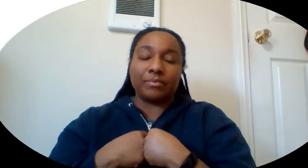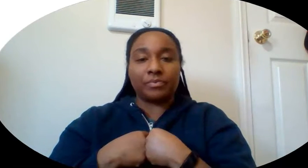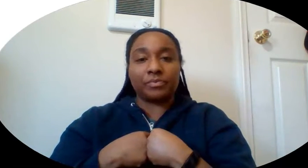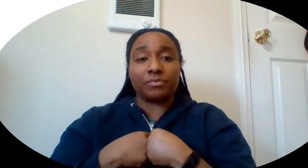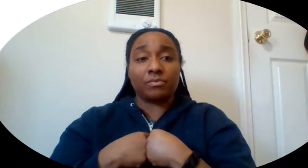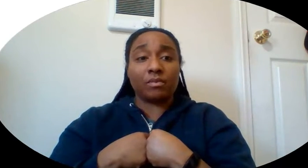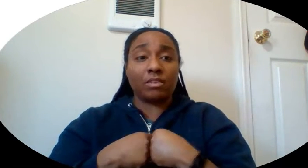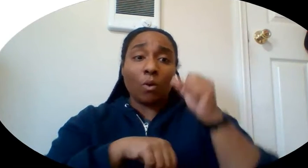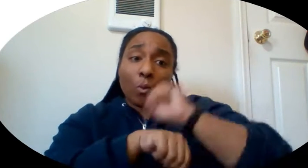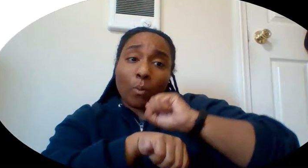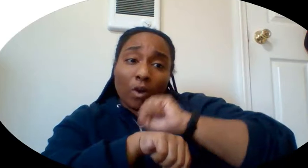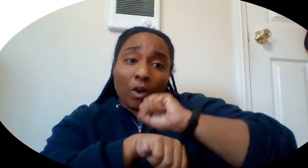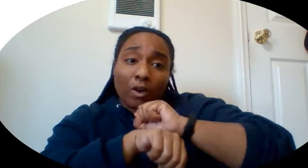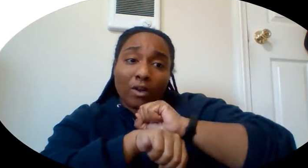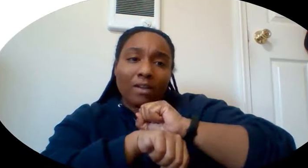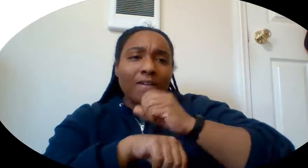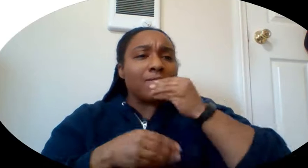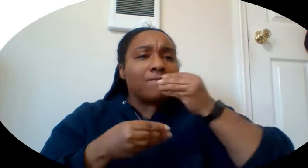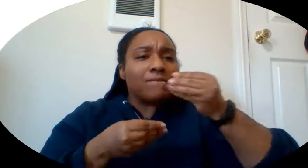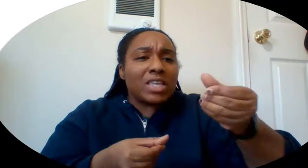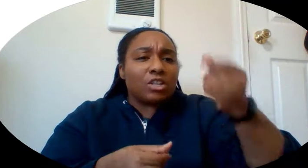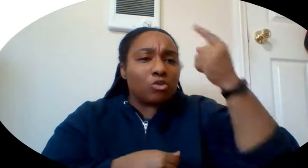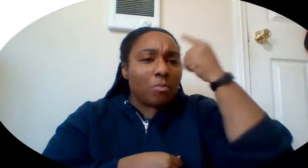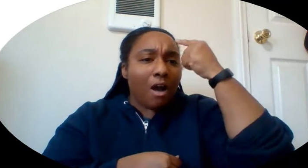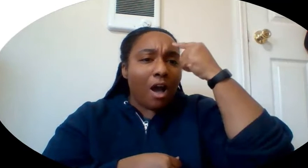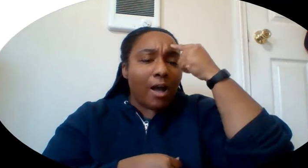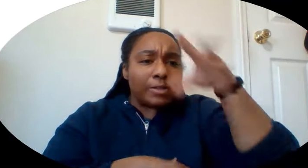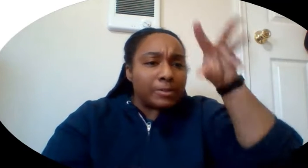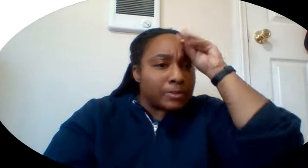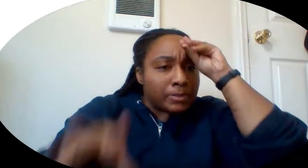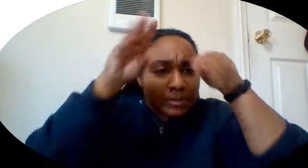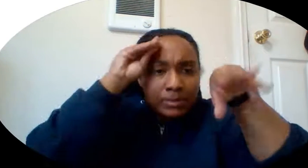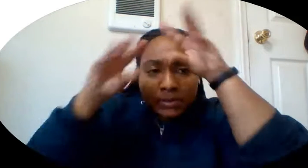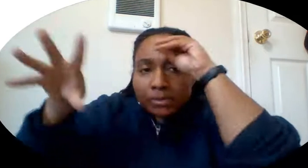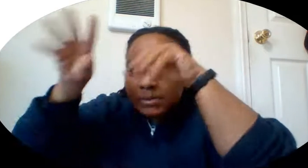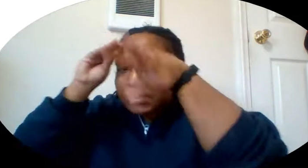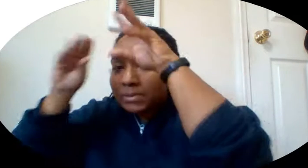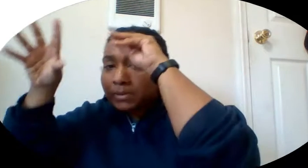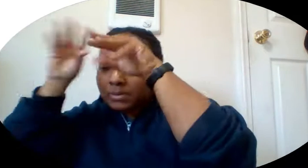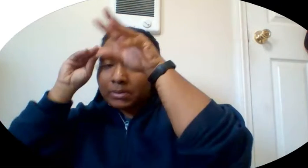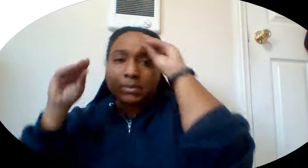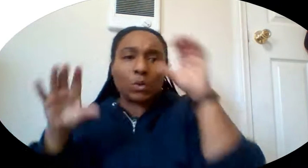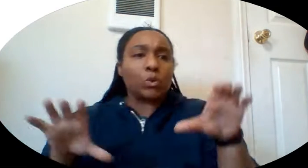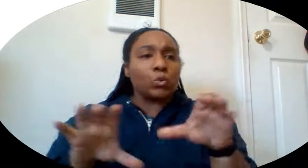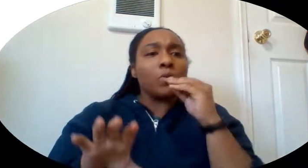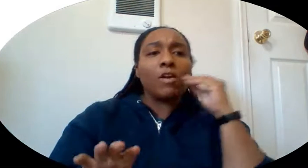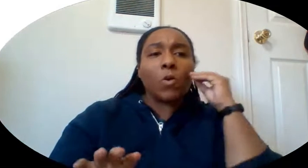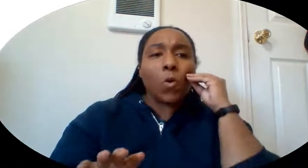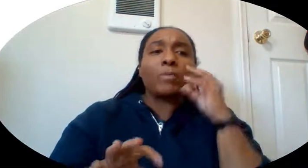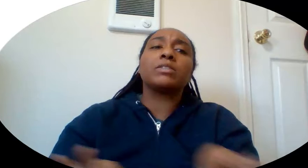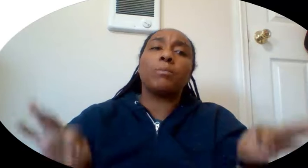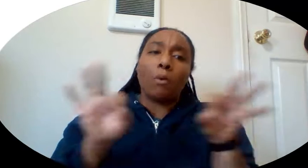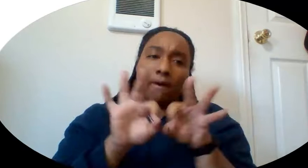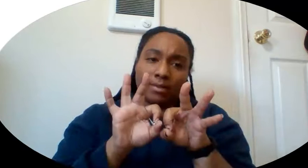When you do your work, feed your mind, be present where you are. Just know that what you're doing at home matters